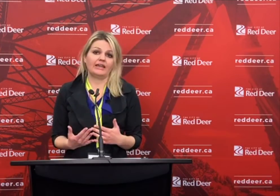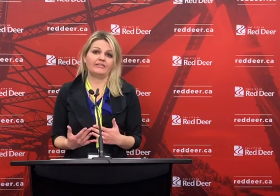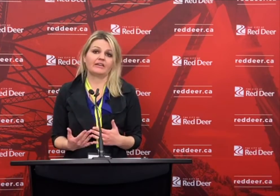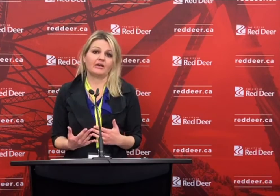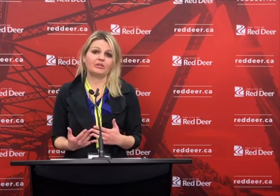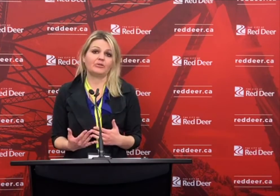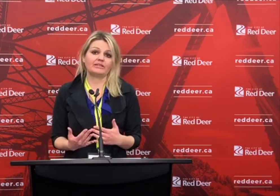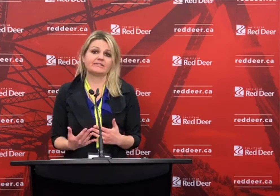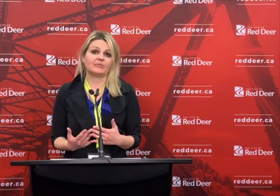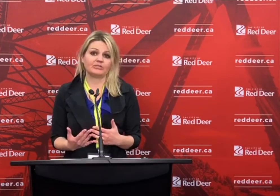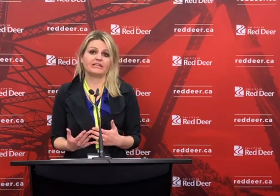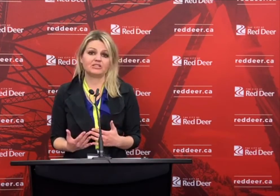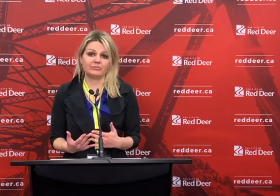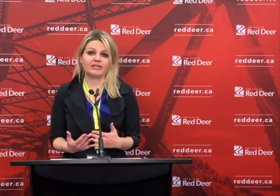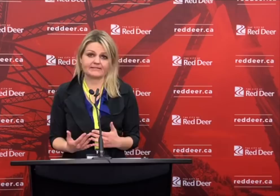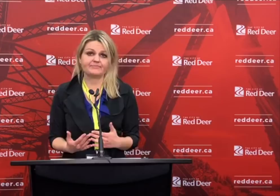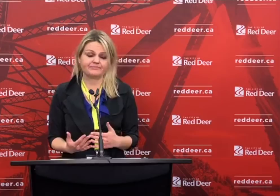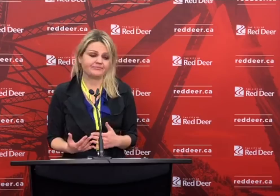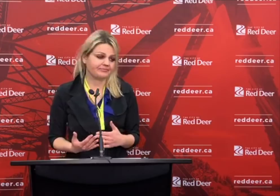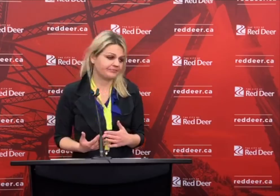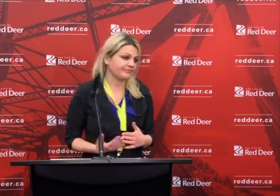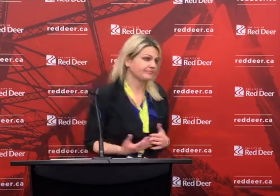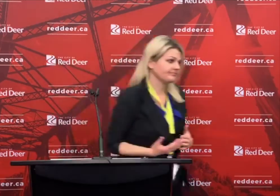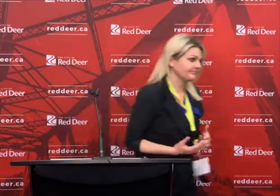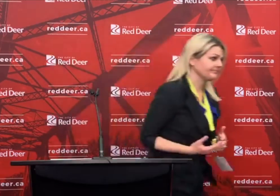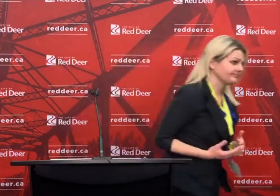in the coming weeks and potentially months.